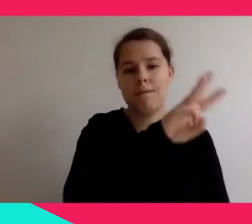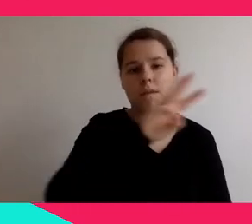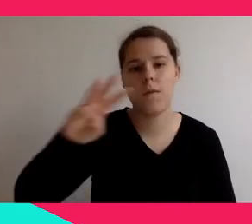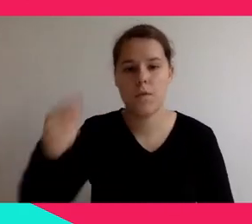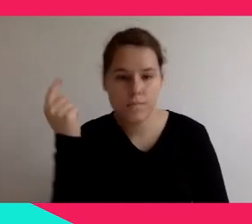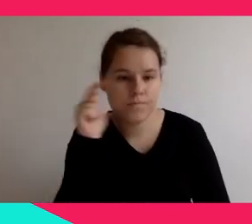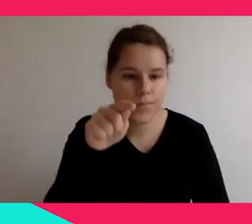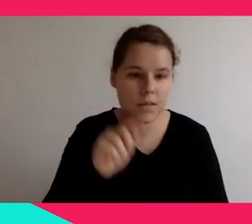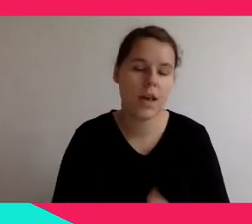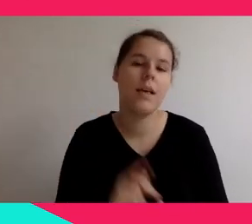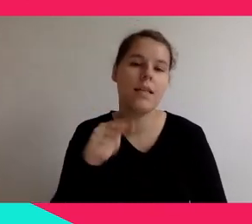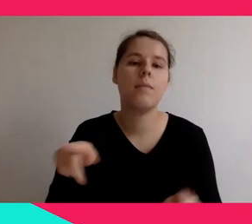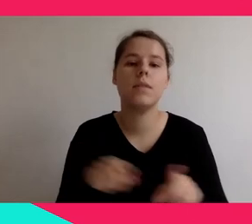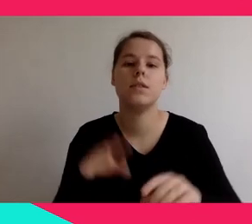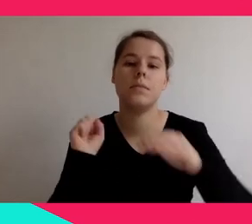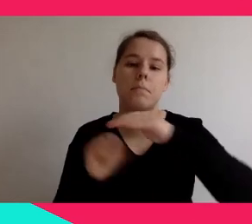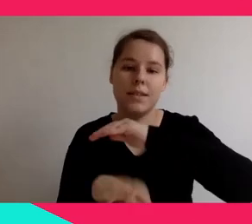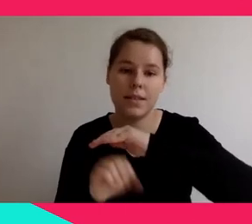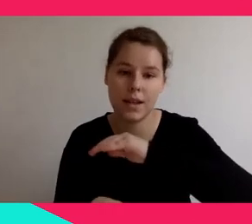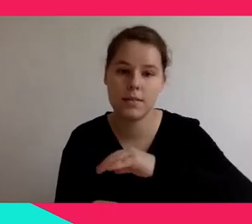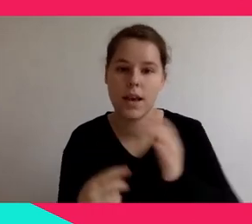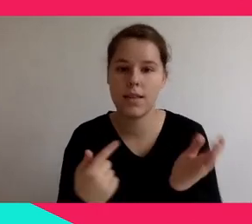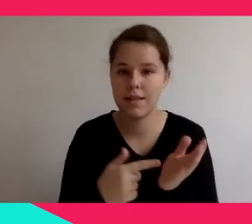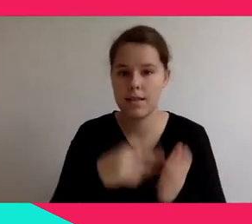don't hesitate to contact us. Thank you very much.